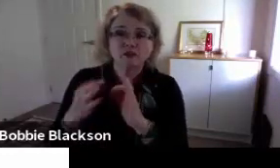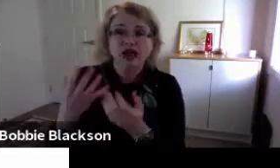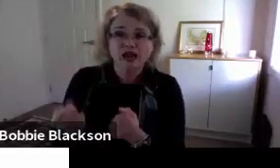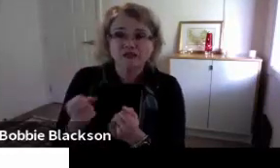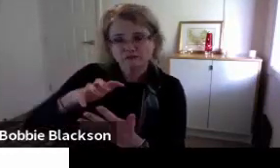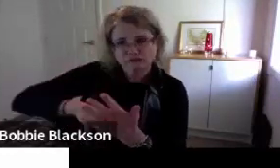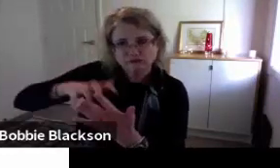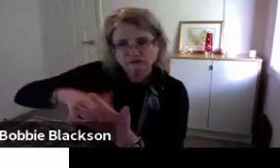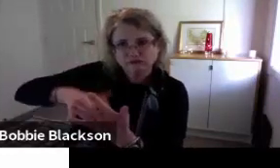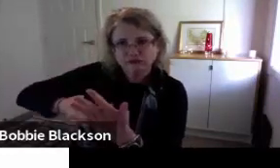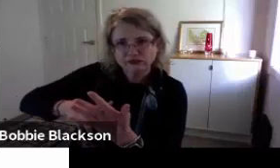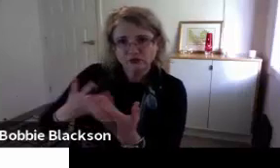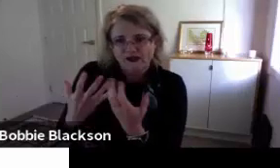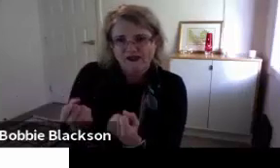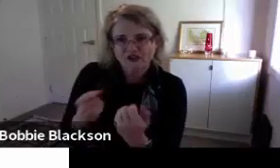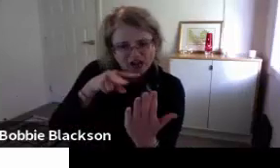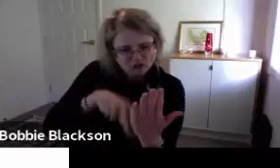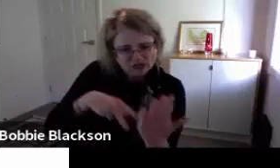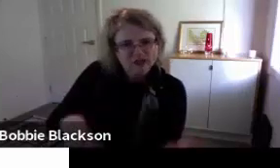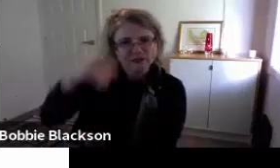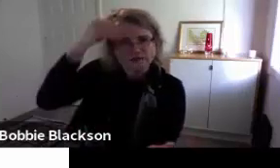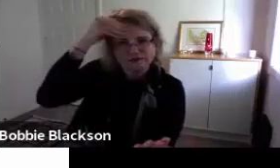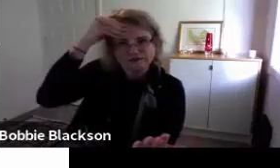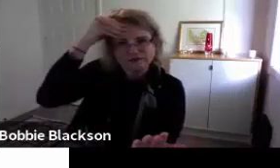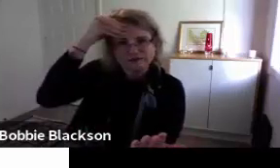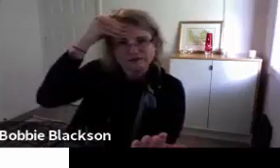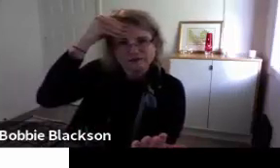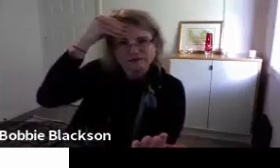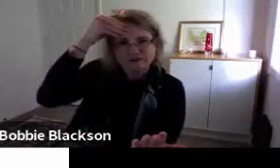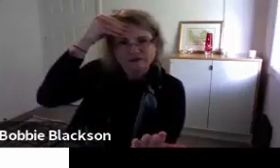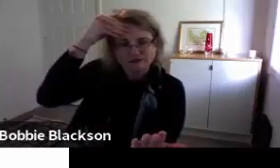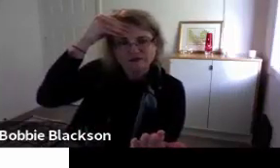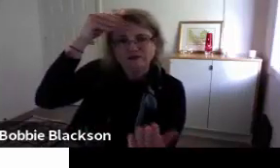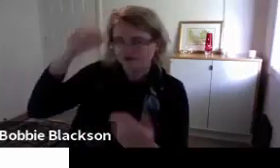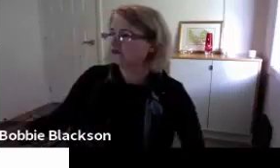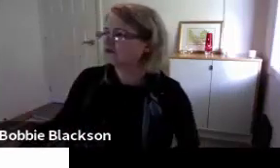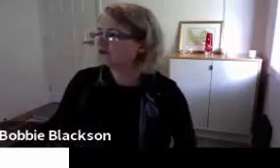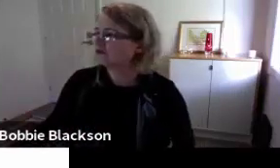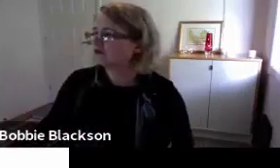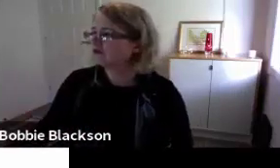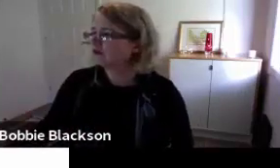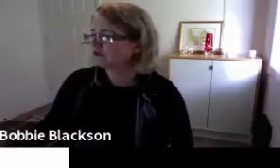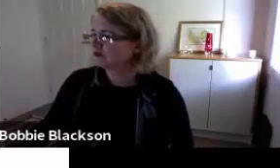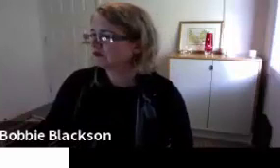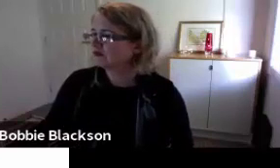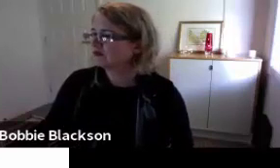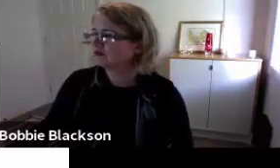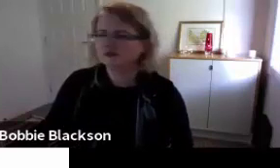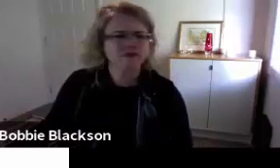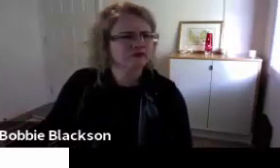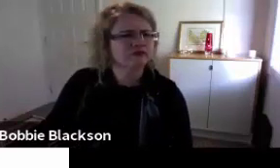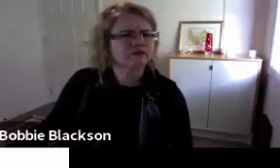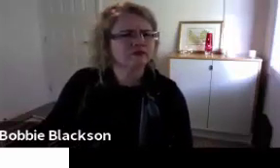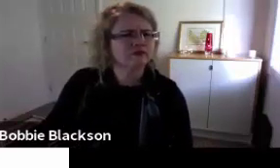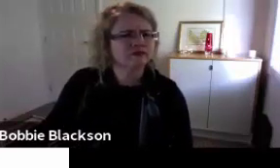It's also vital that the interpreter has the preparation materials prior to the class and be able